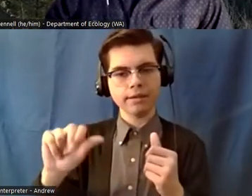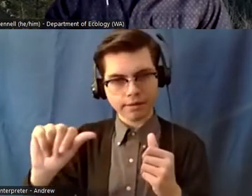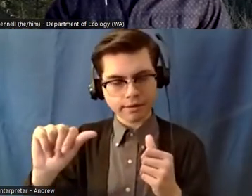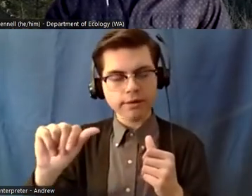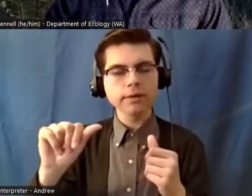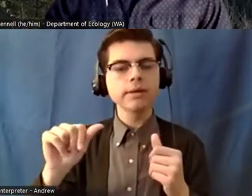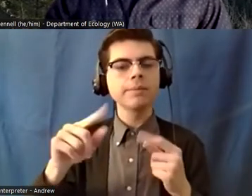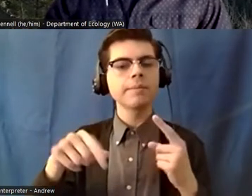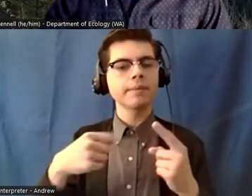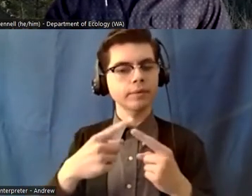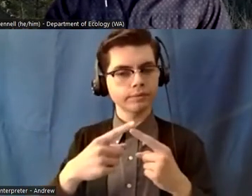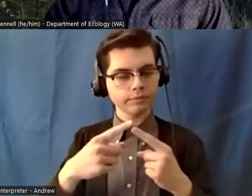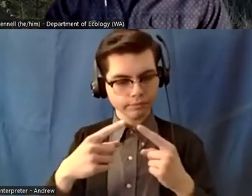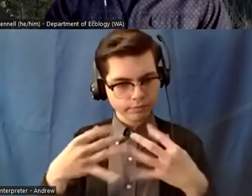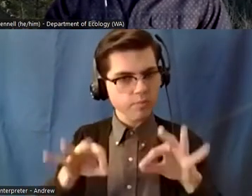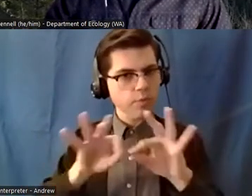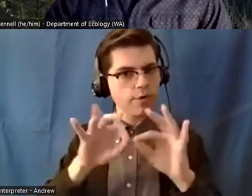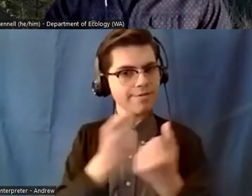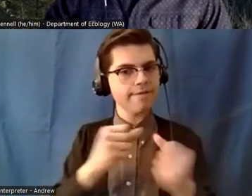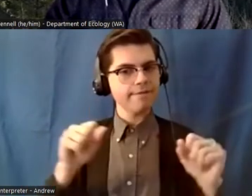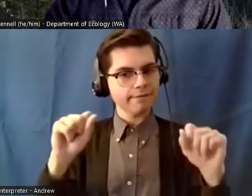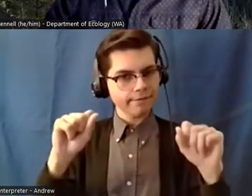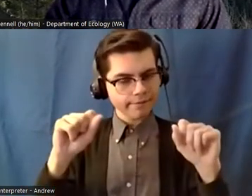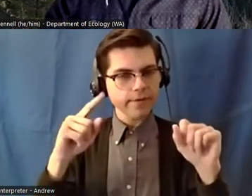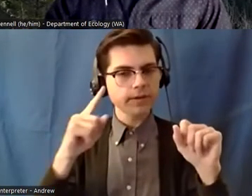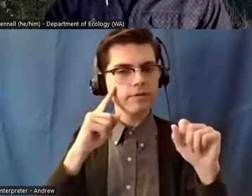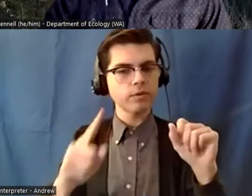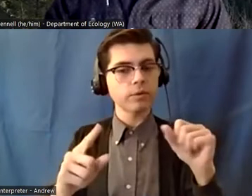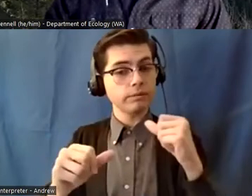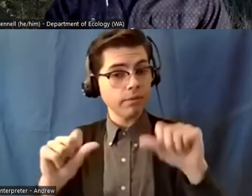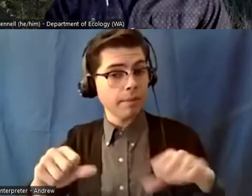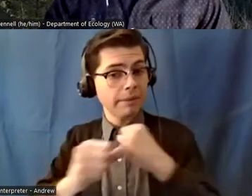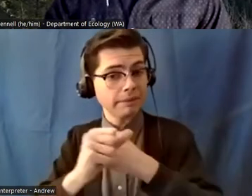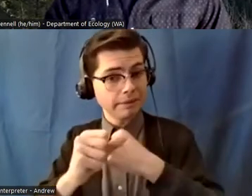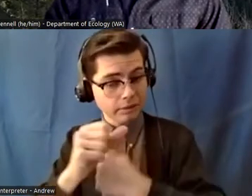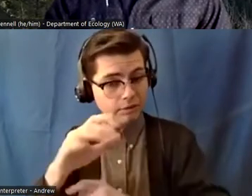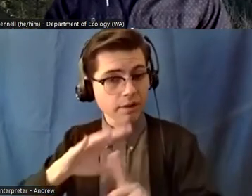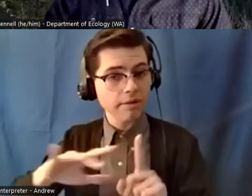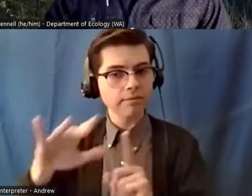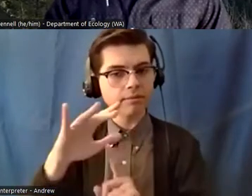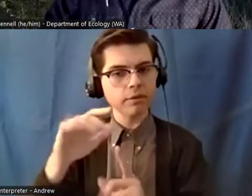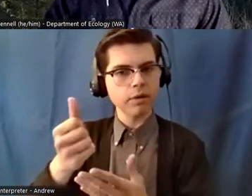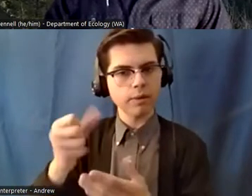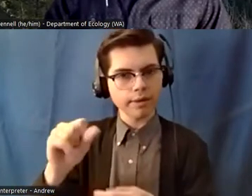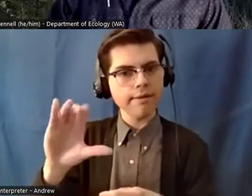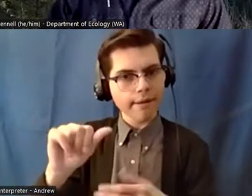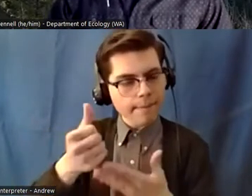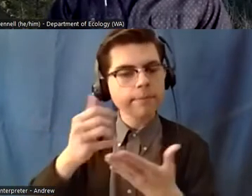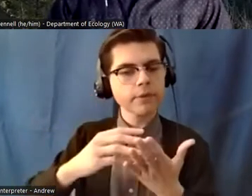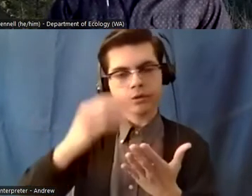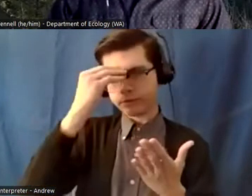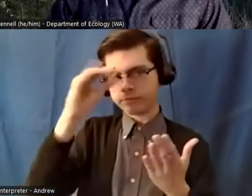doing um and sda kind of facilitated that start to finish um with working at rocky